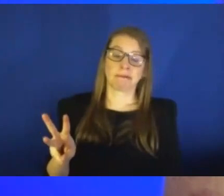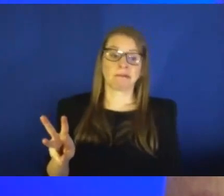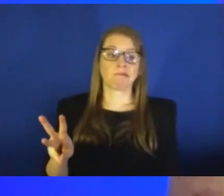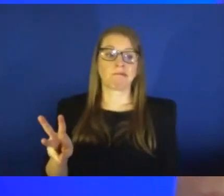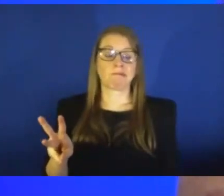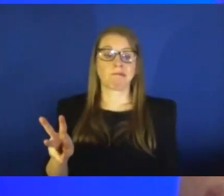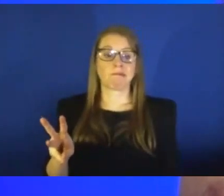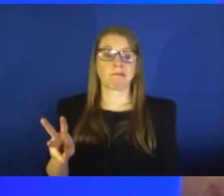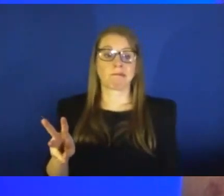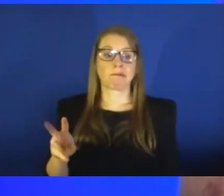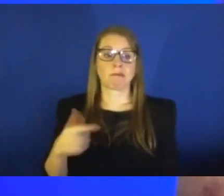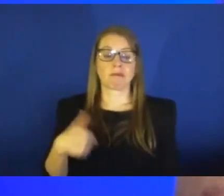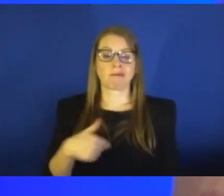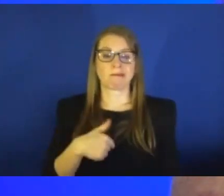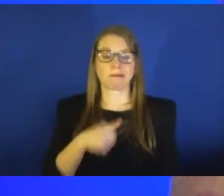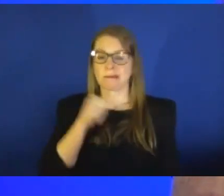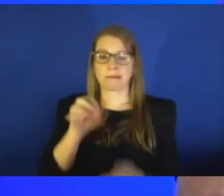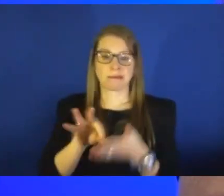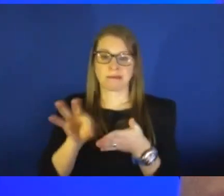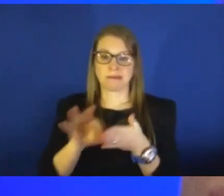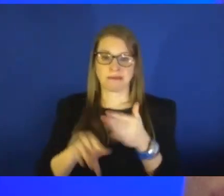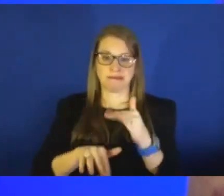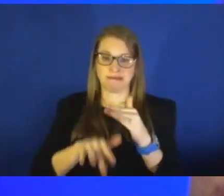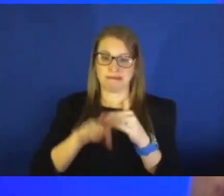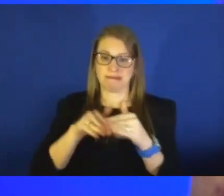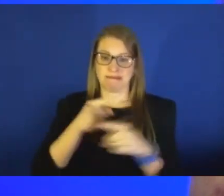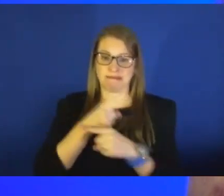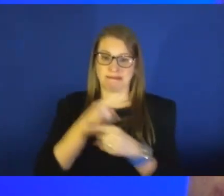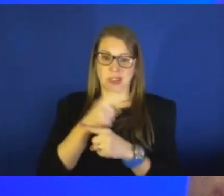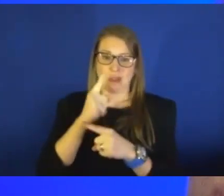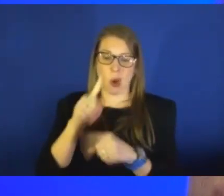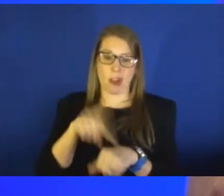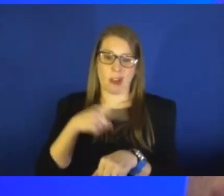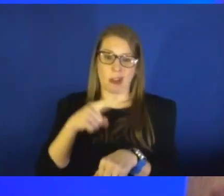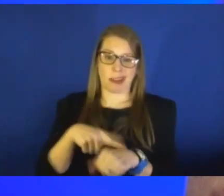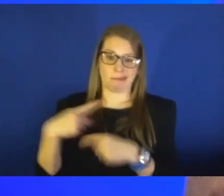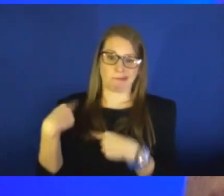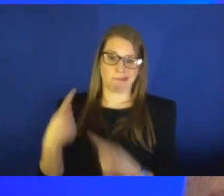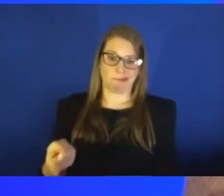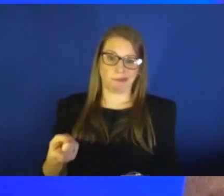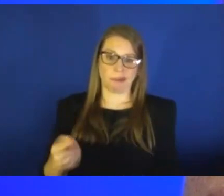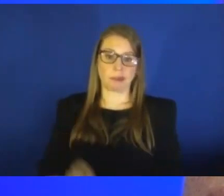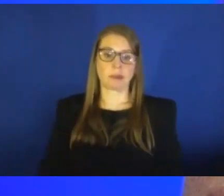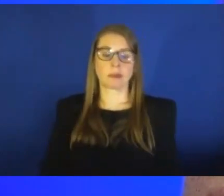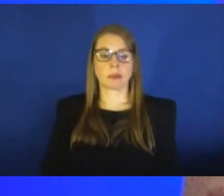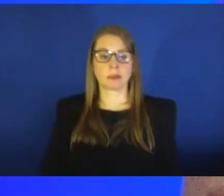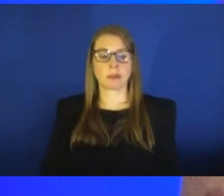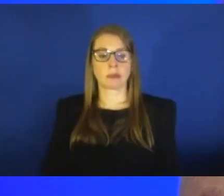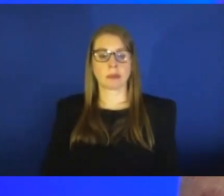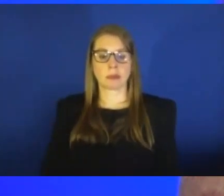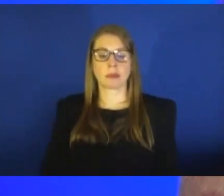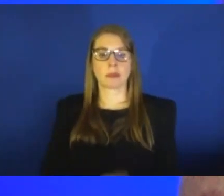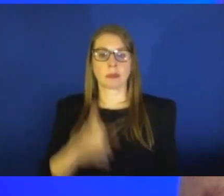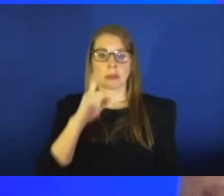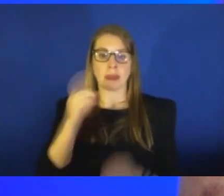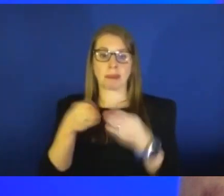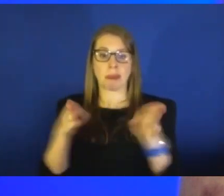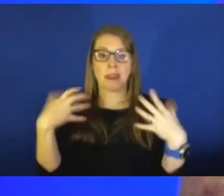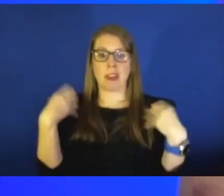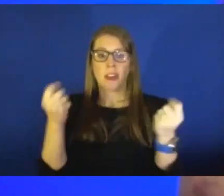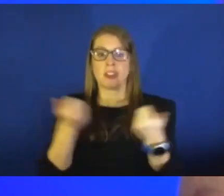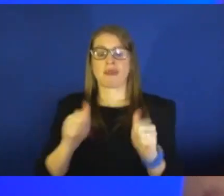undercounting COVID cases for a very long time. So it's one of those things that I think that public health is doing the very best that they can